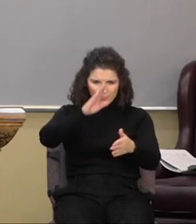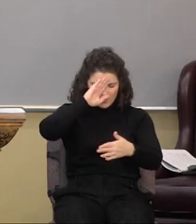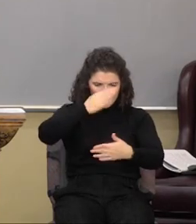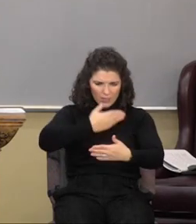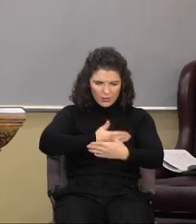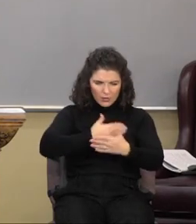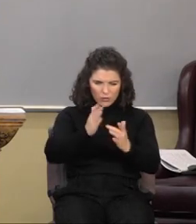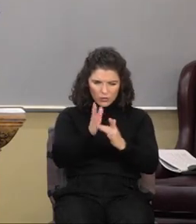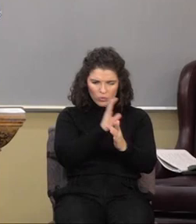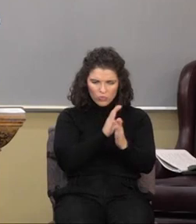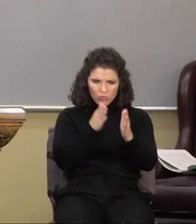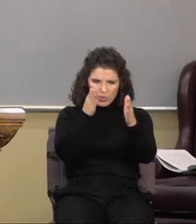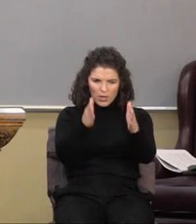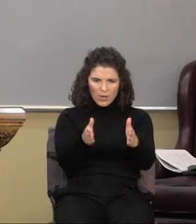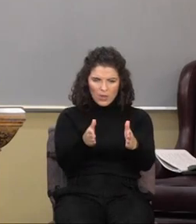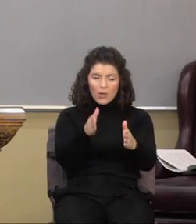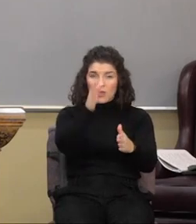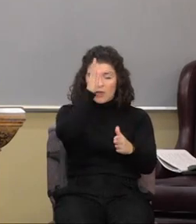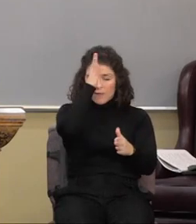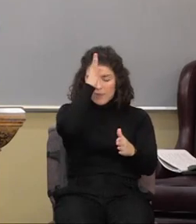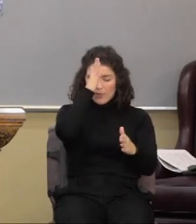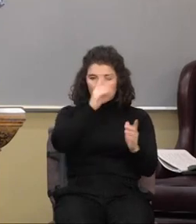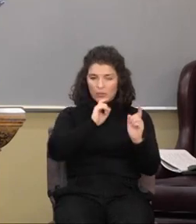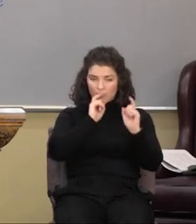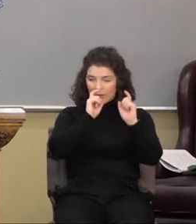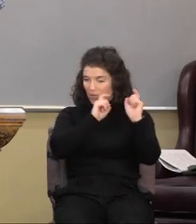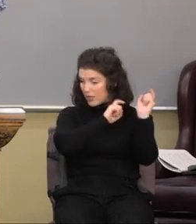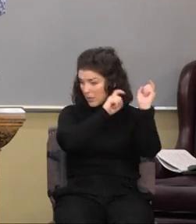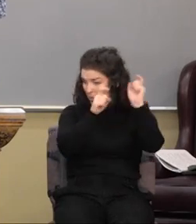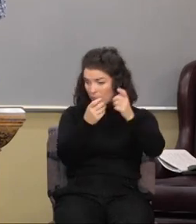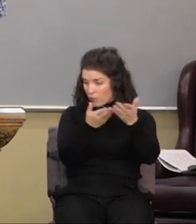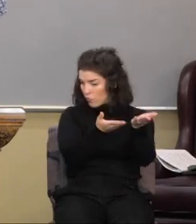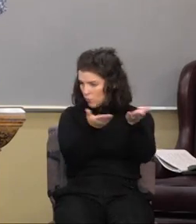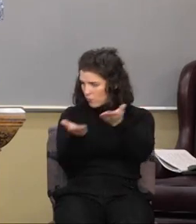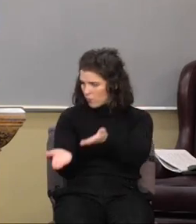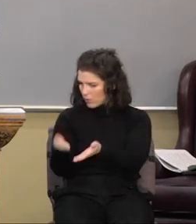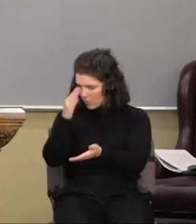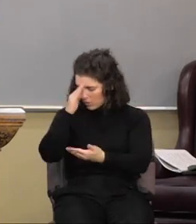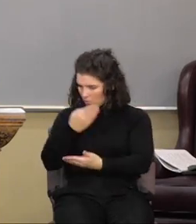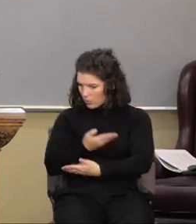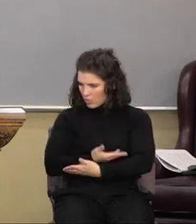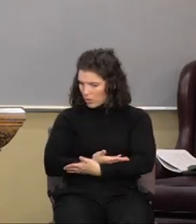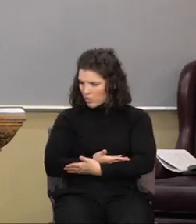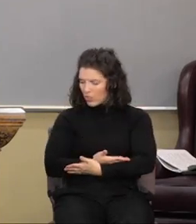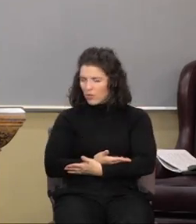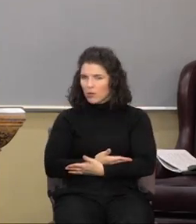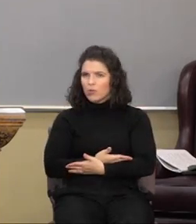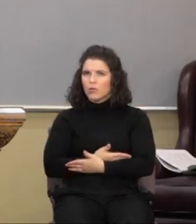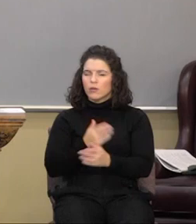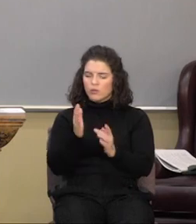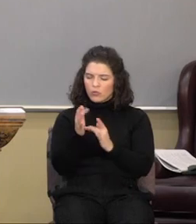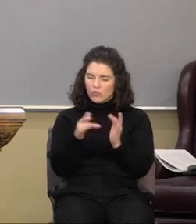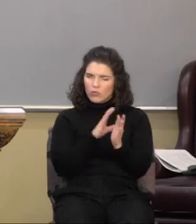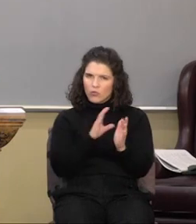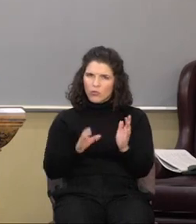that love. And the father says, I'm going to give you my son. The son, Jesus Christ, gives himself